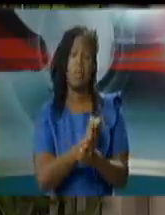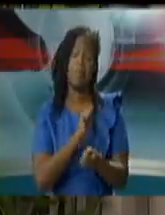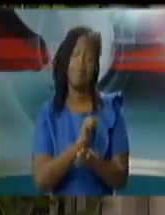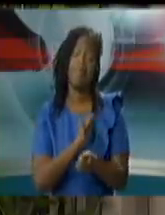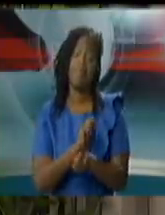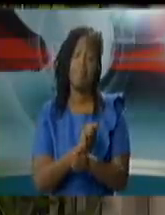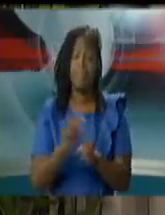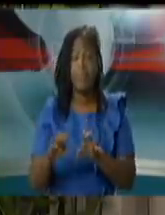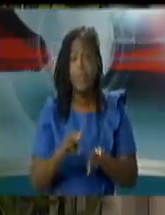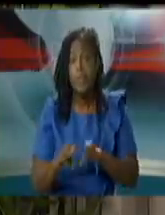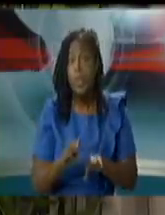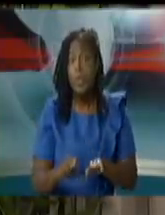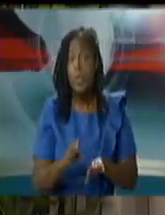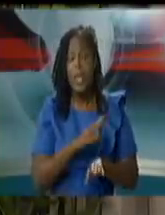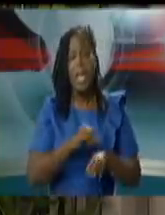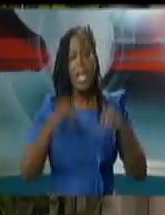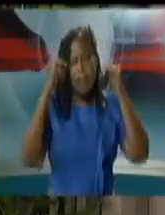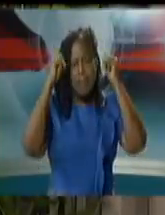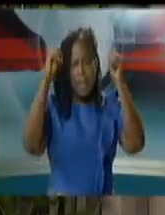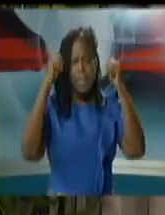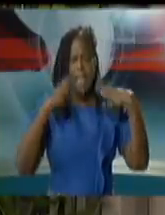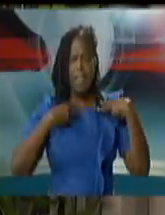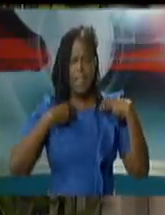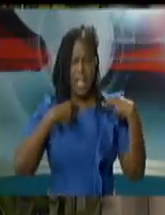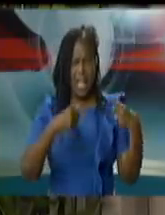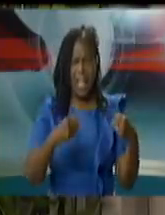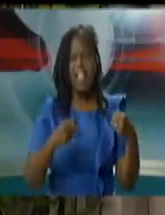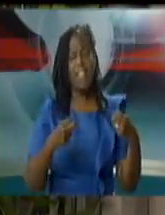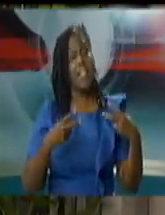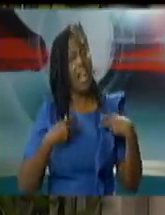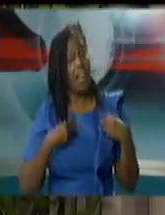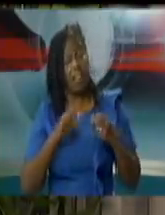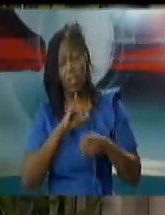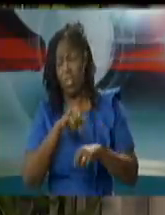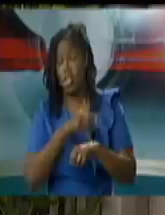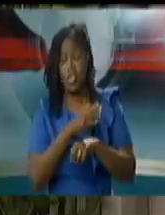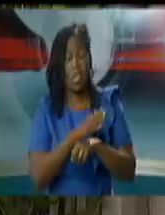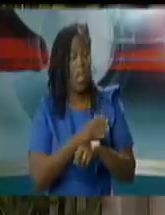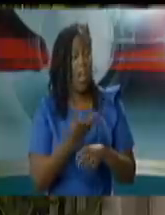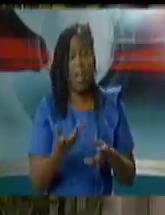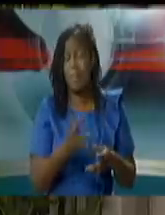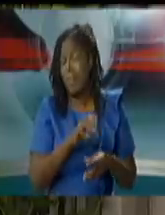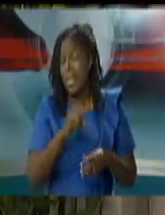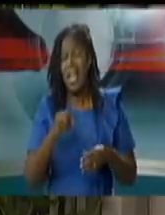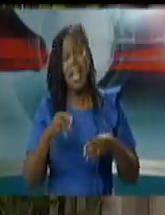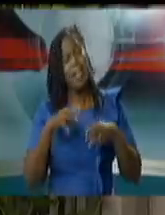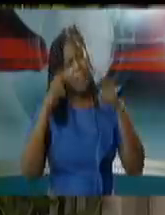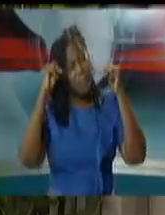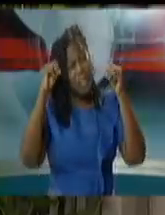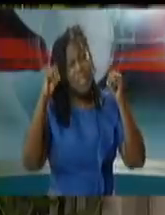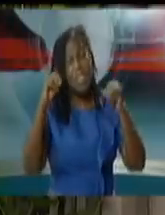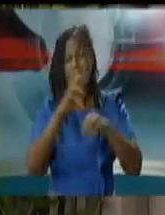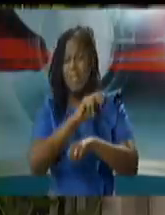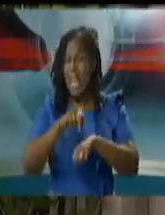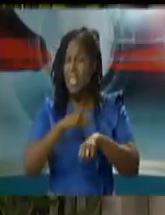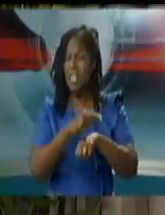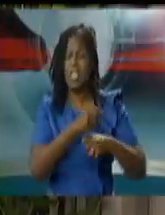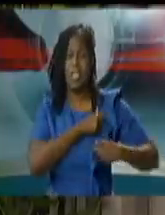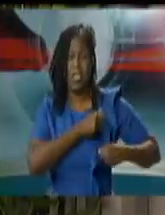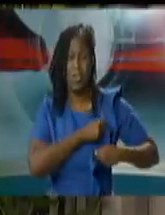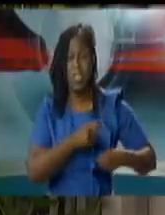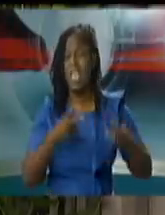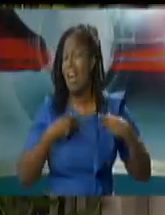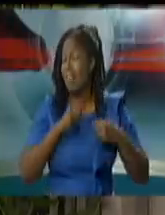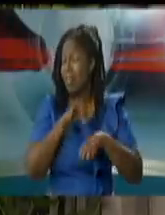entities that have to operate i mean the ag's office is no different the office of the prime minister especially national security we're juggling a whole